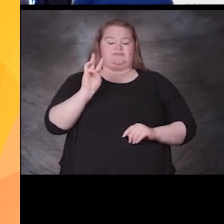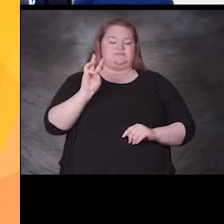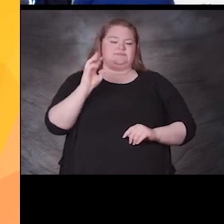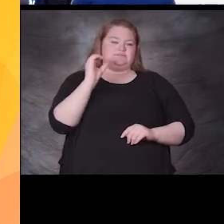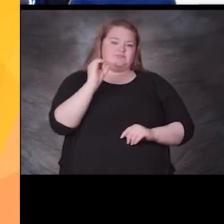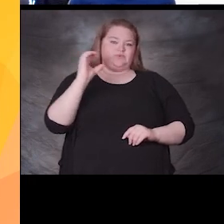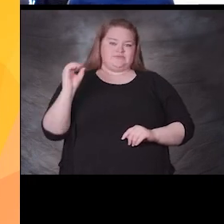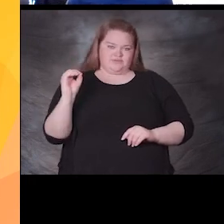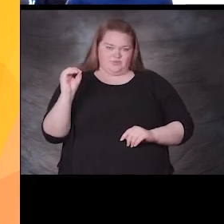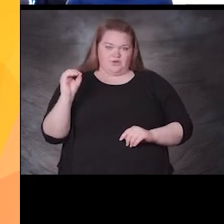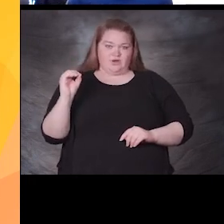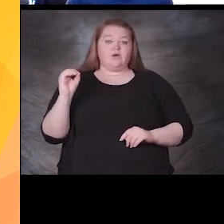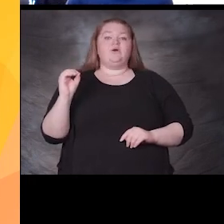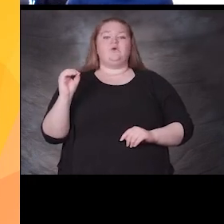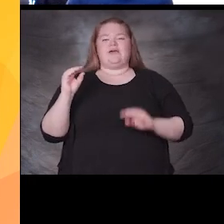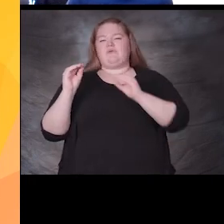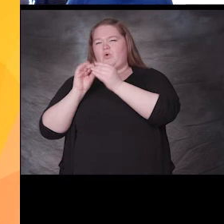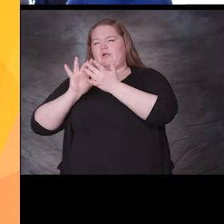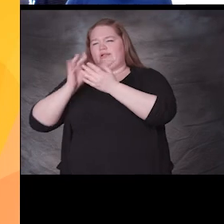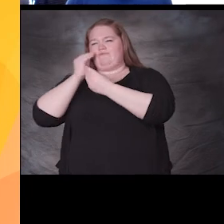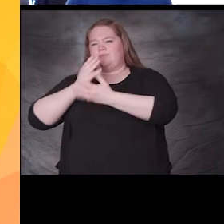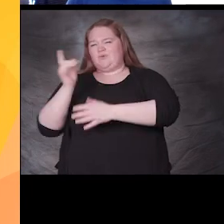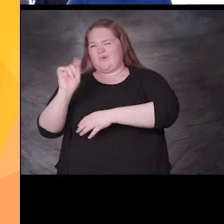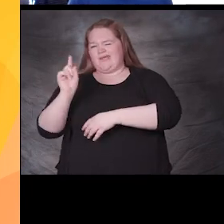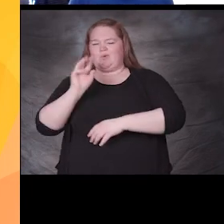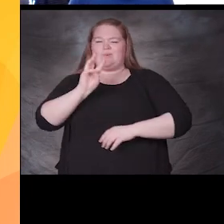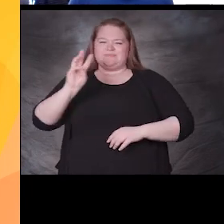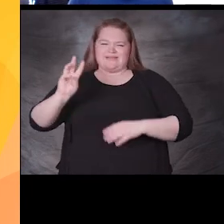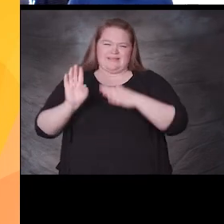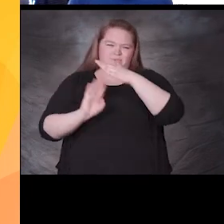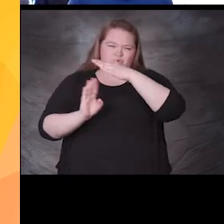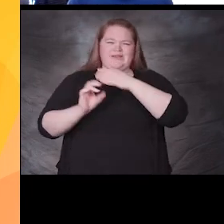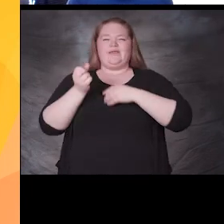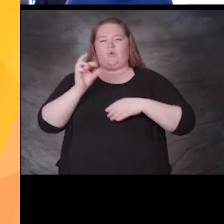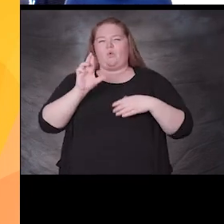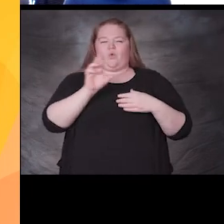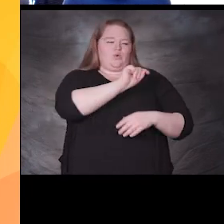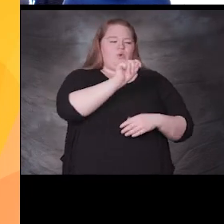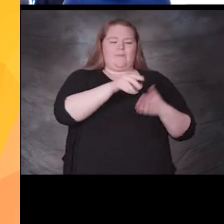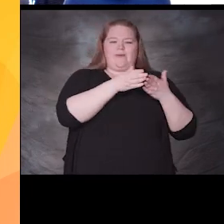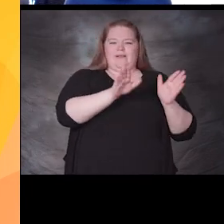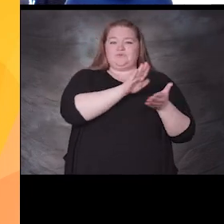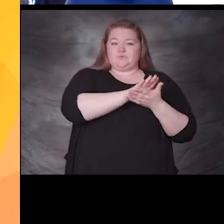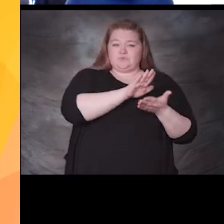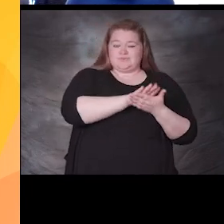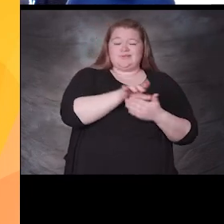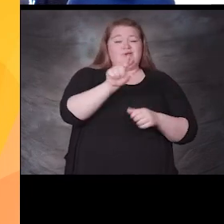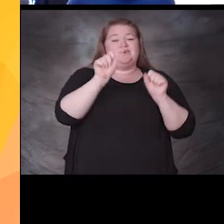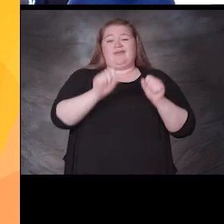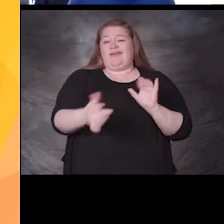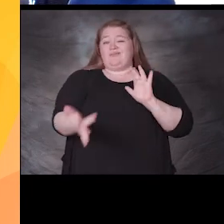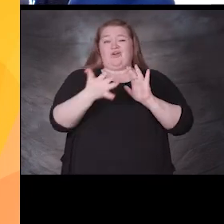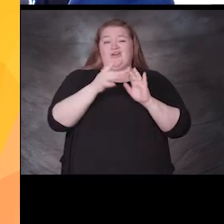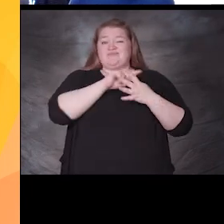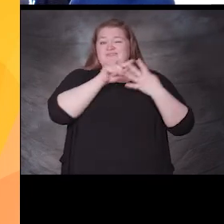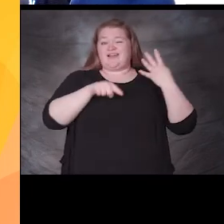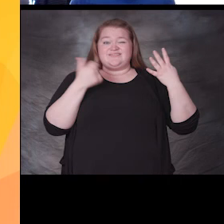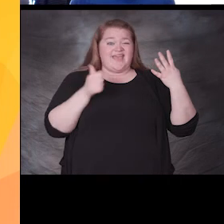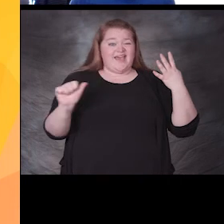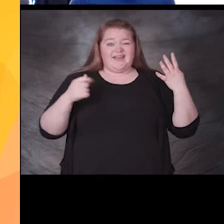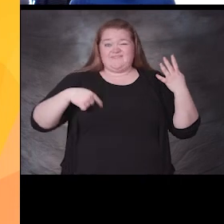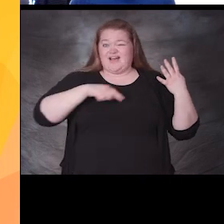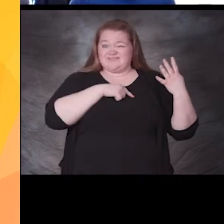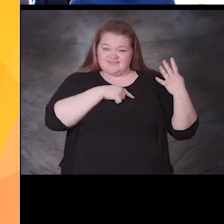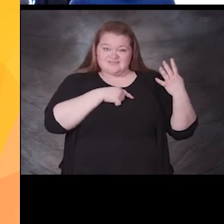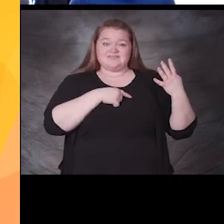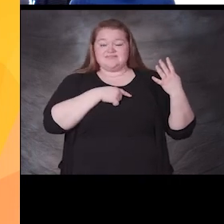by all means you can ask for uh miss weider miss clark or miss sarah or even myself to answer any of those questions